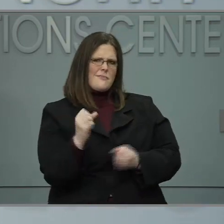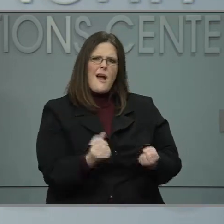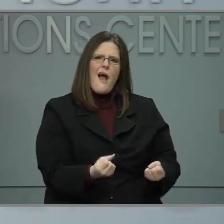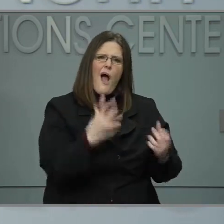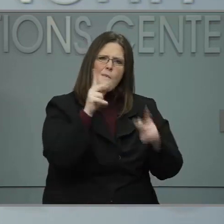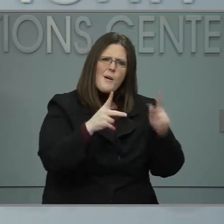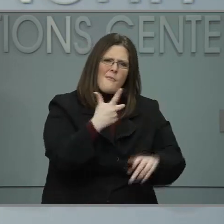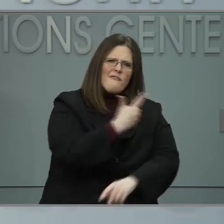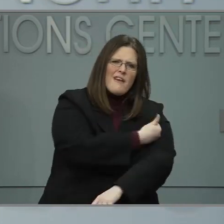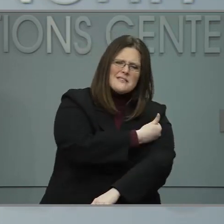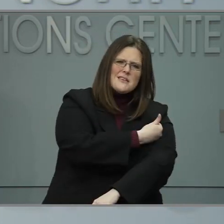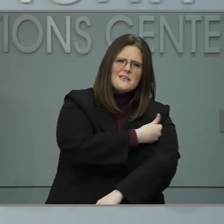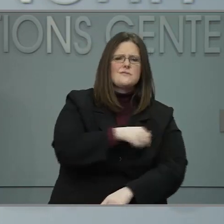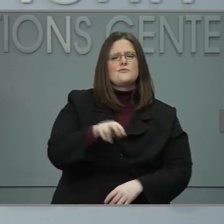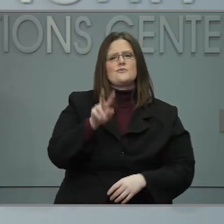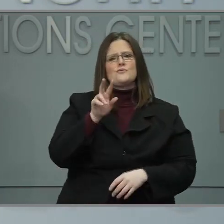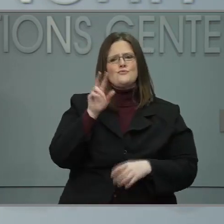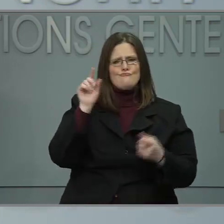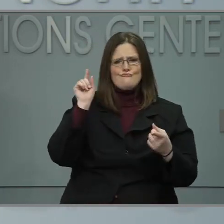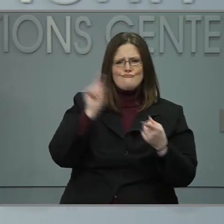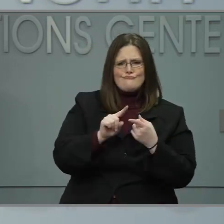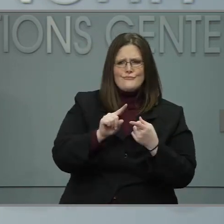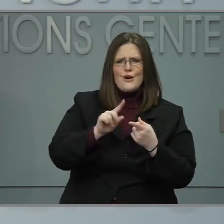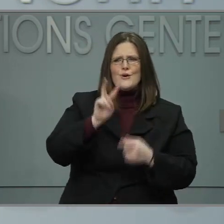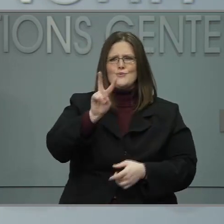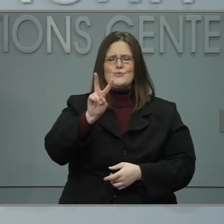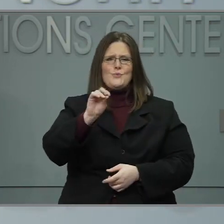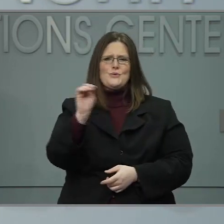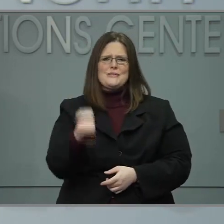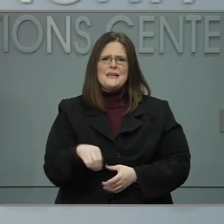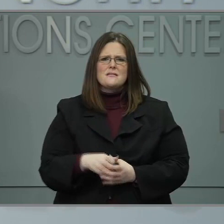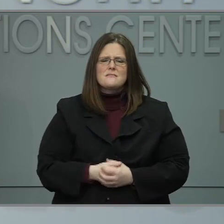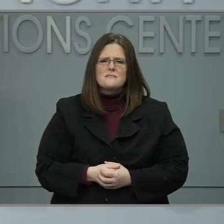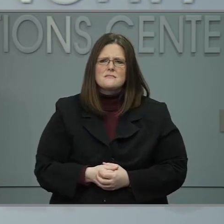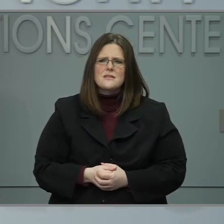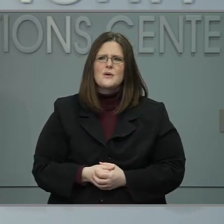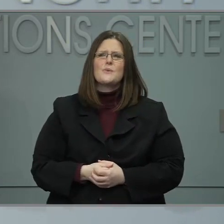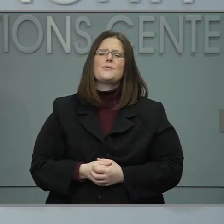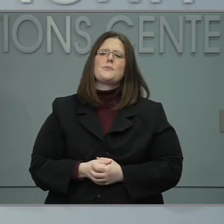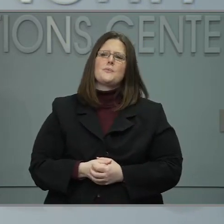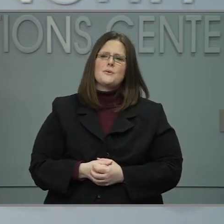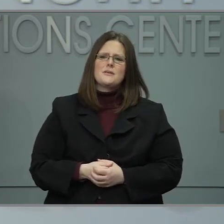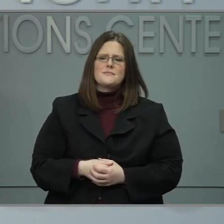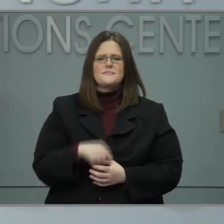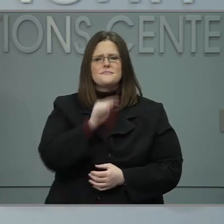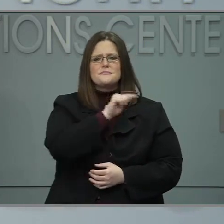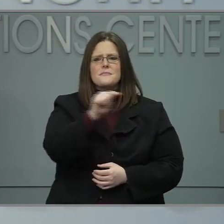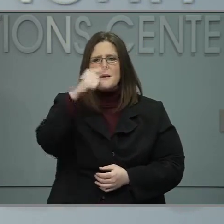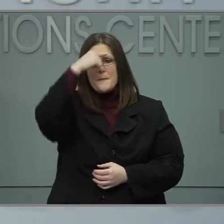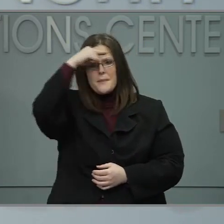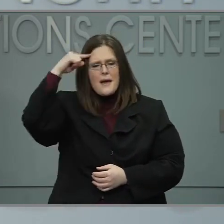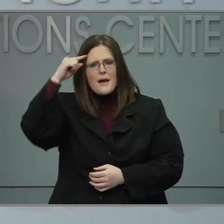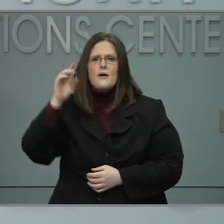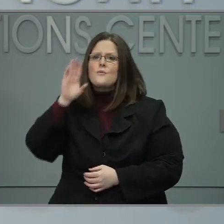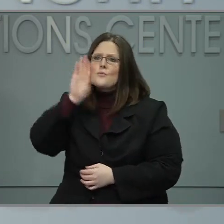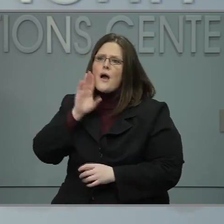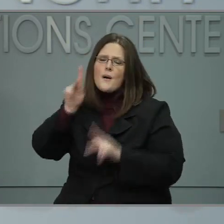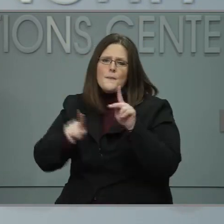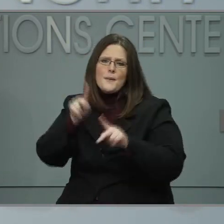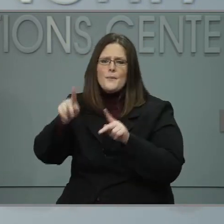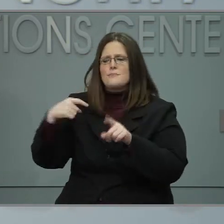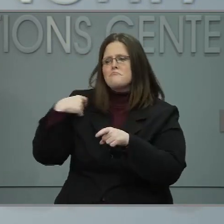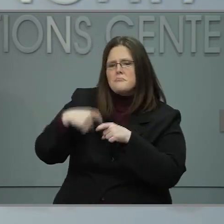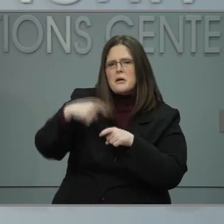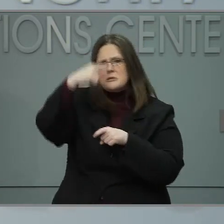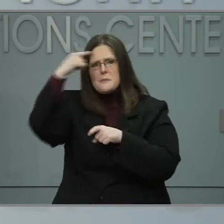of the vaccines given have gone into brown arms. Some black and brown citizens may mistrust